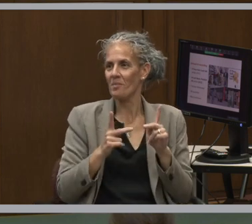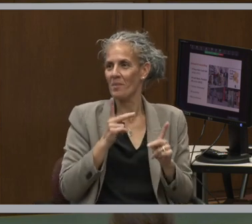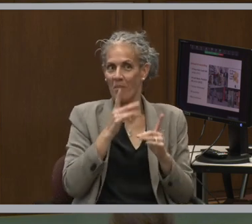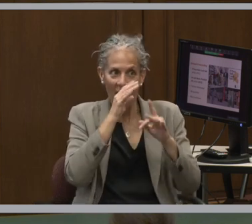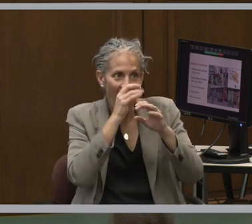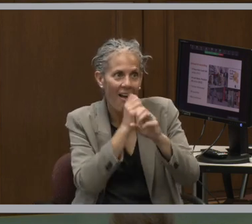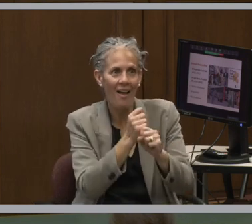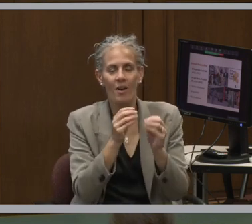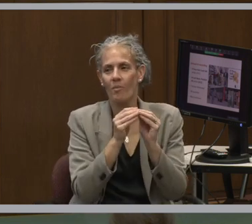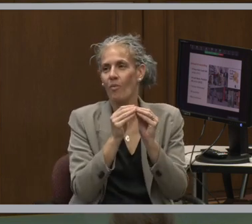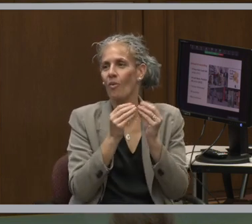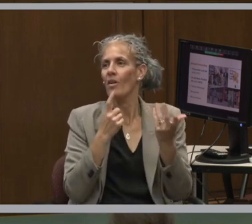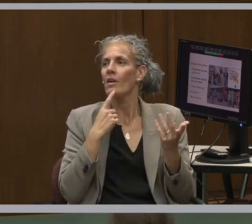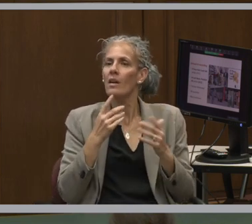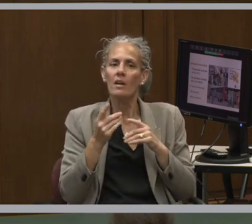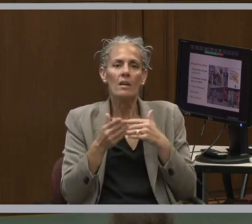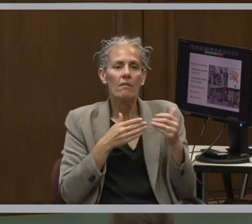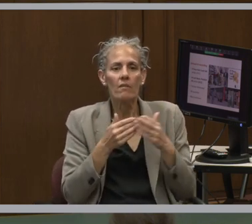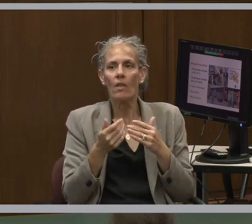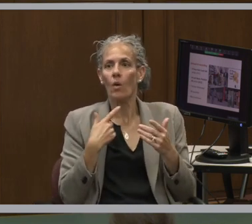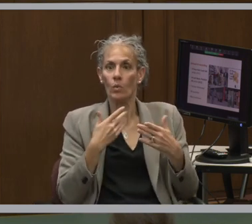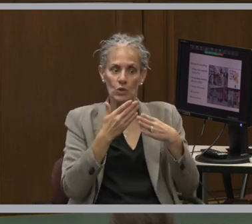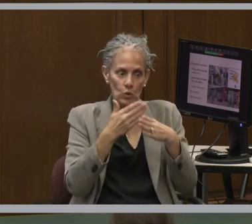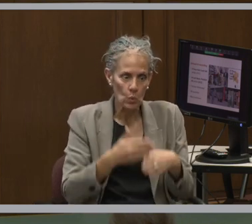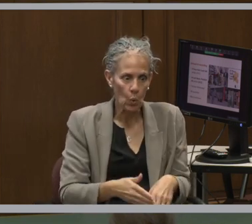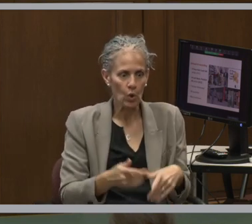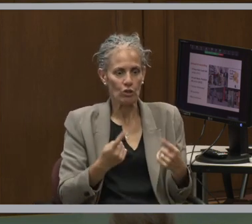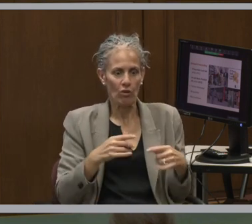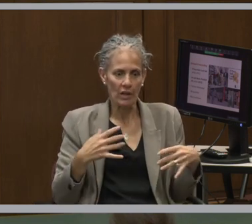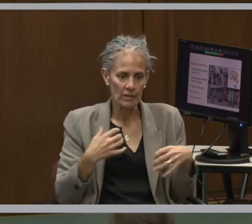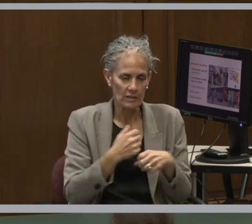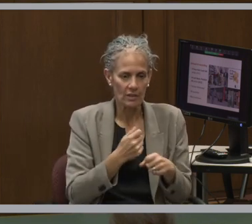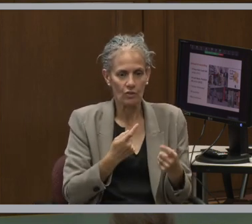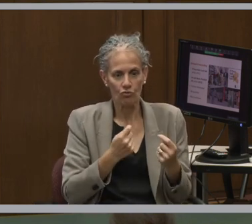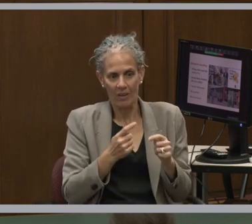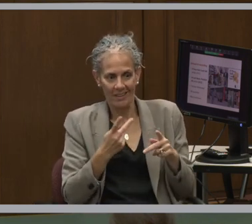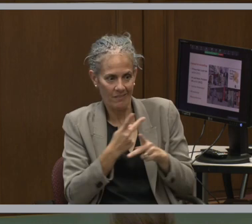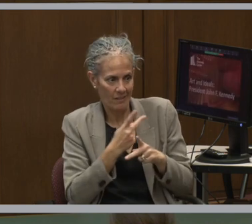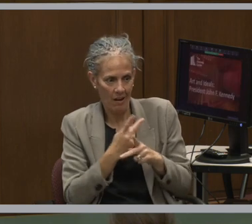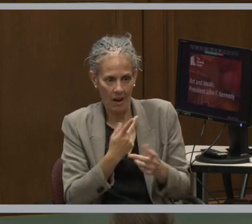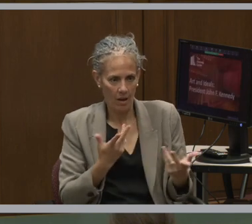you know, sorting and trying to consolidate and trying to get a handle on what we have.